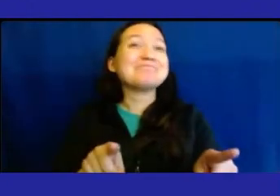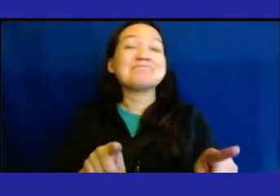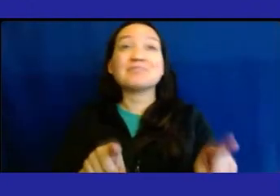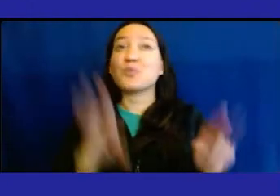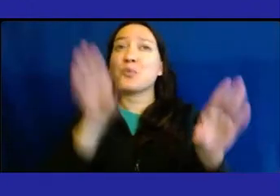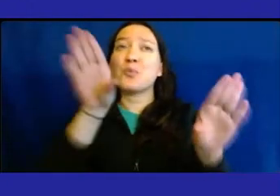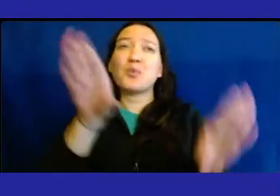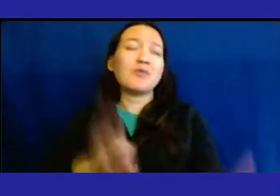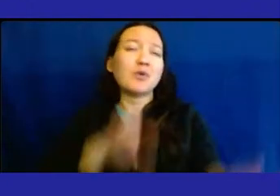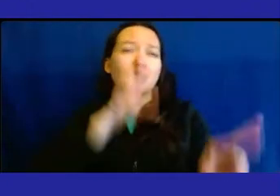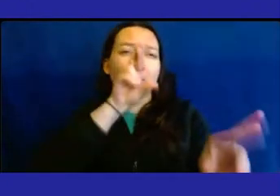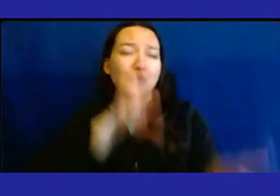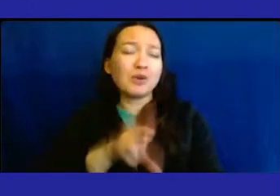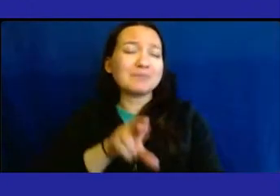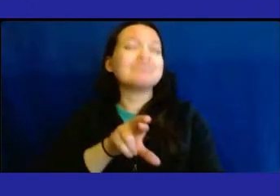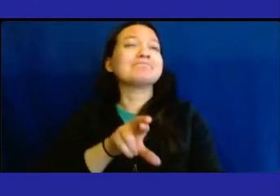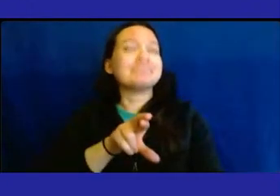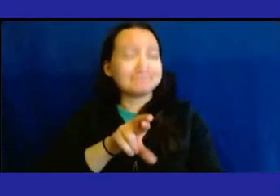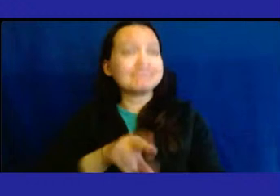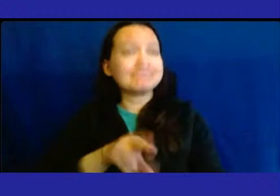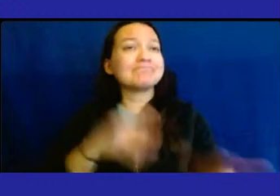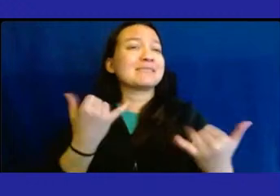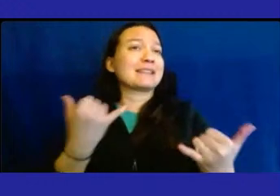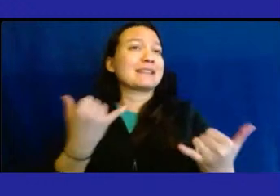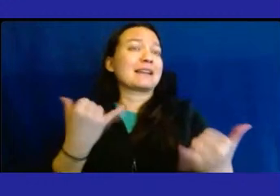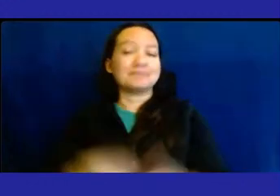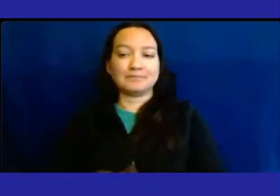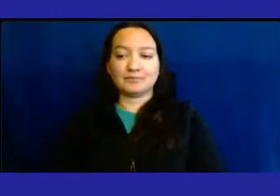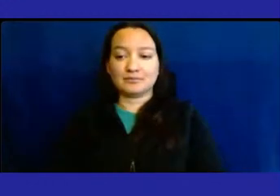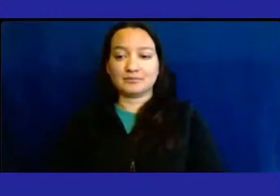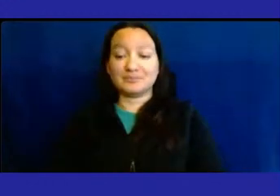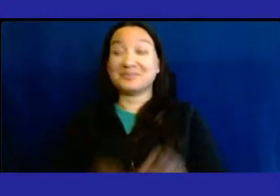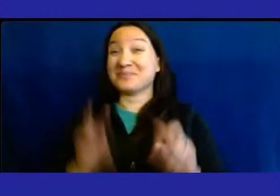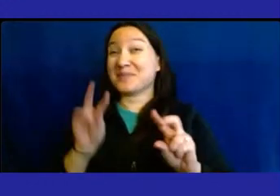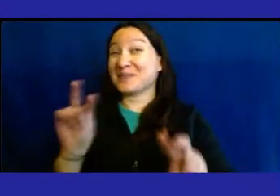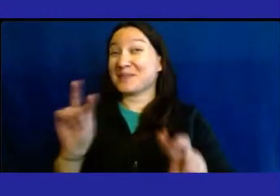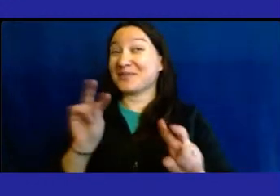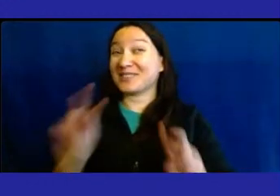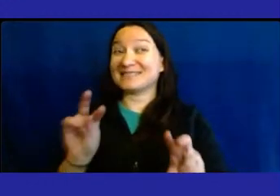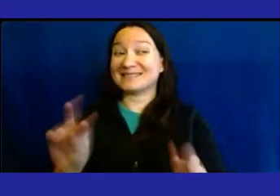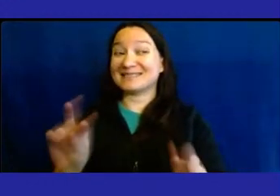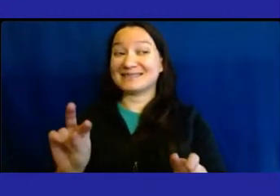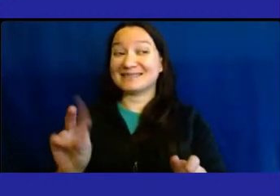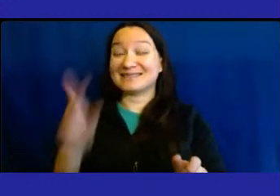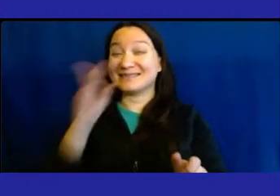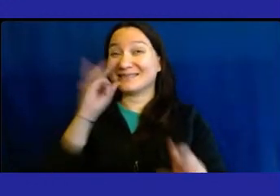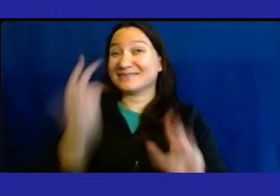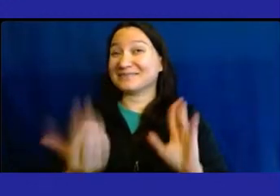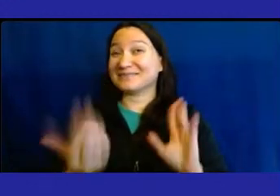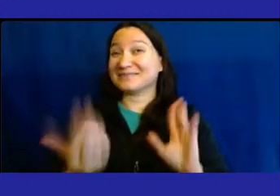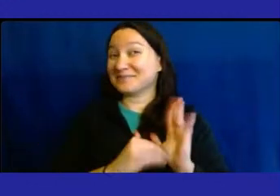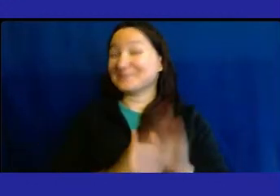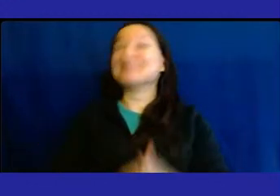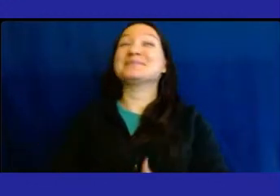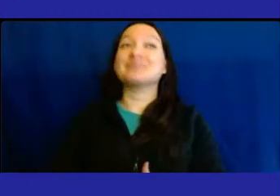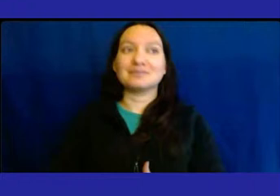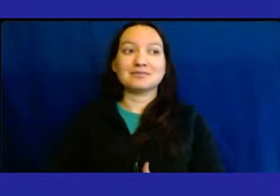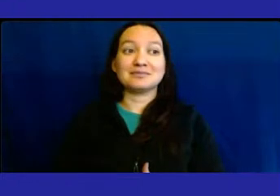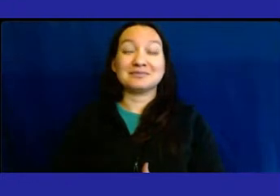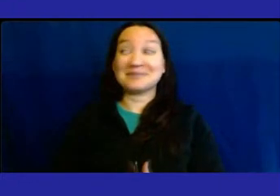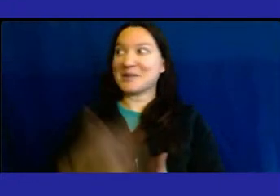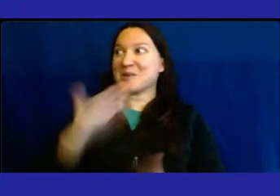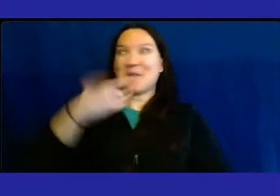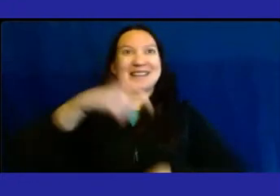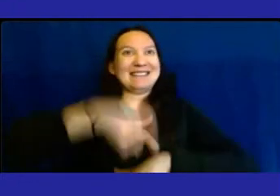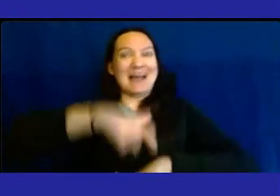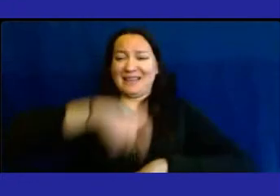reports this evening. And I look forward to seeing you again. Thank you. And we did good. It's